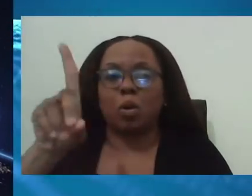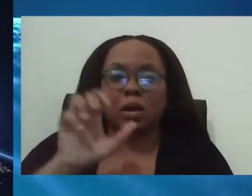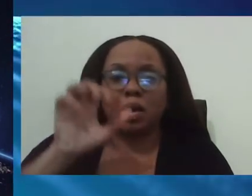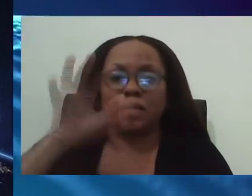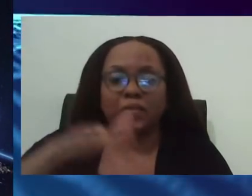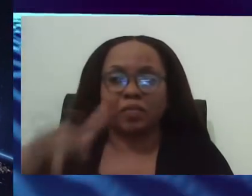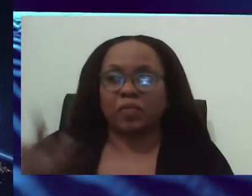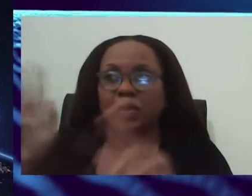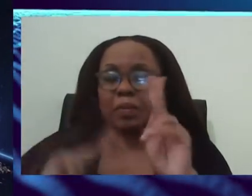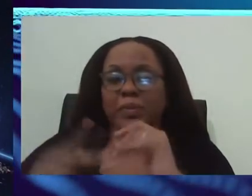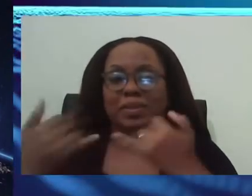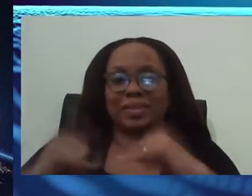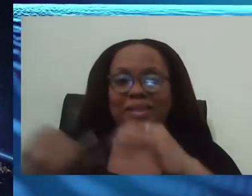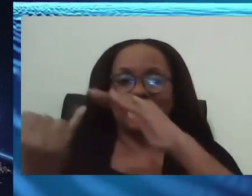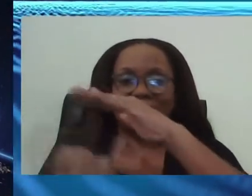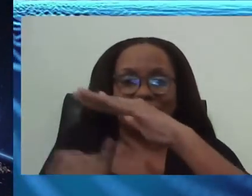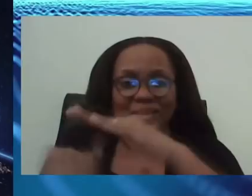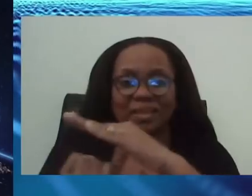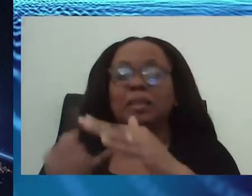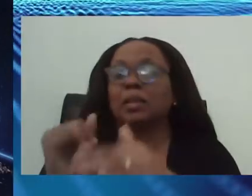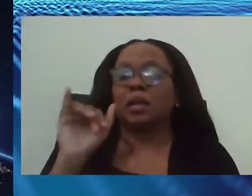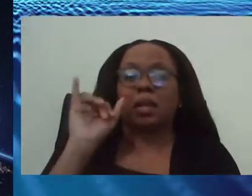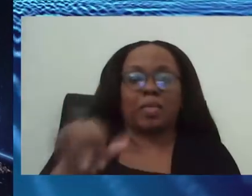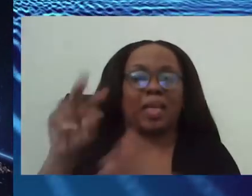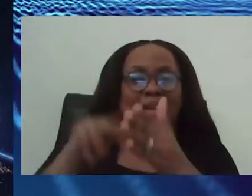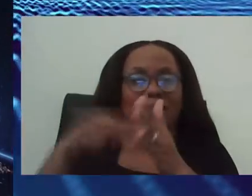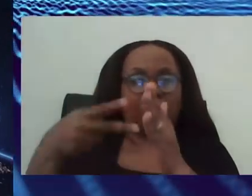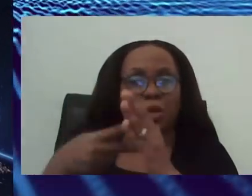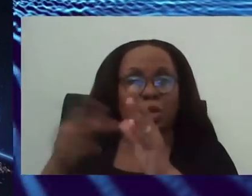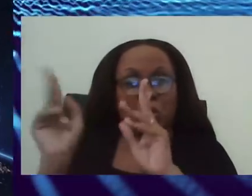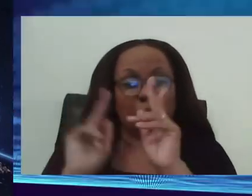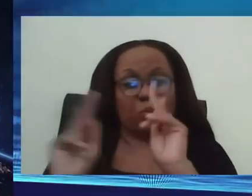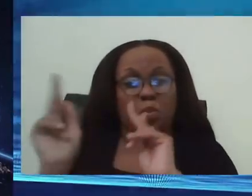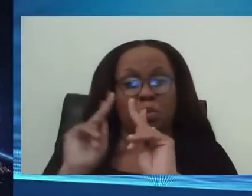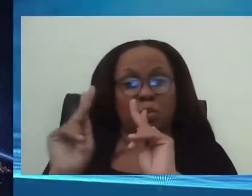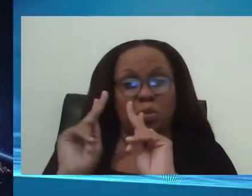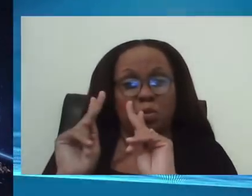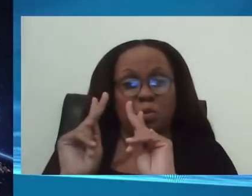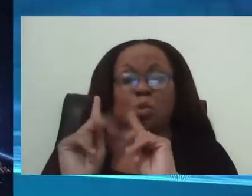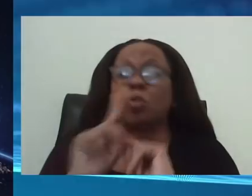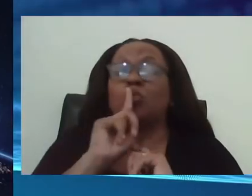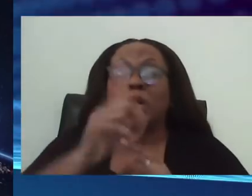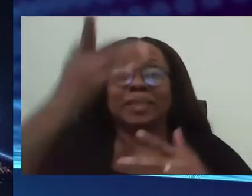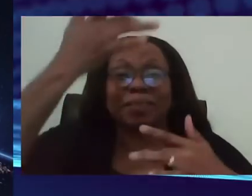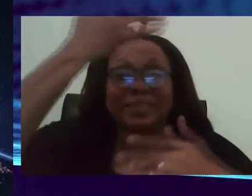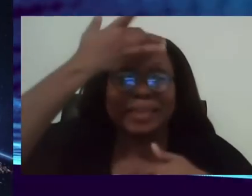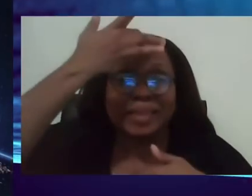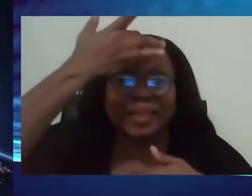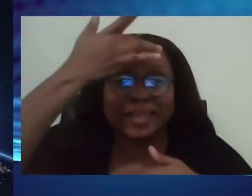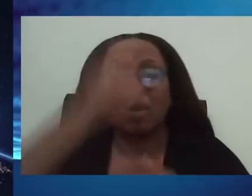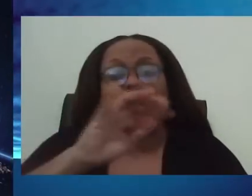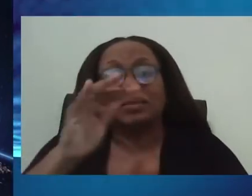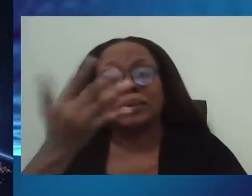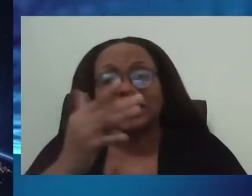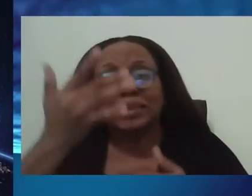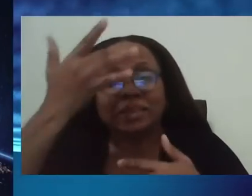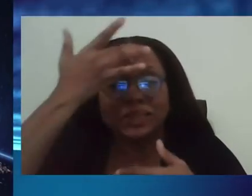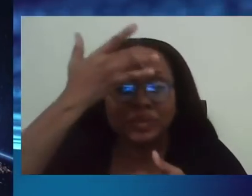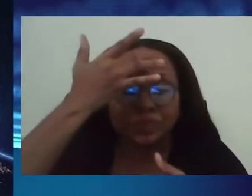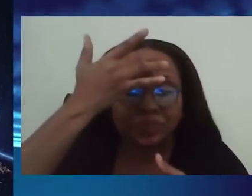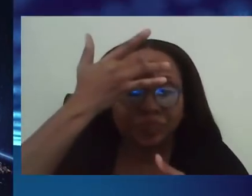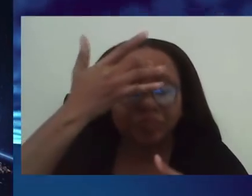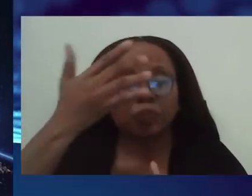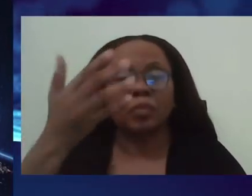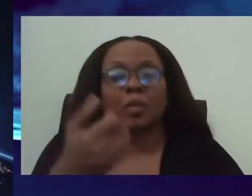in isolation comprise of either persons who were either red or yellow or persons who we thought that we